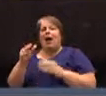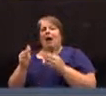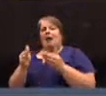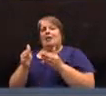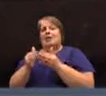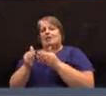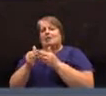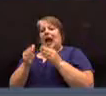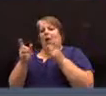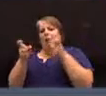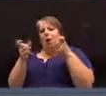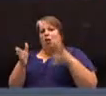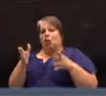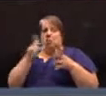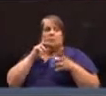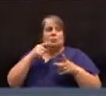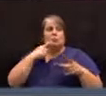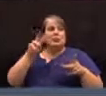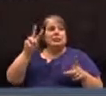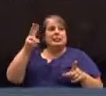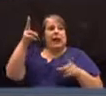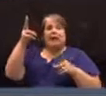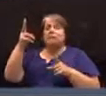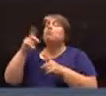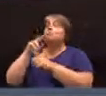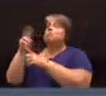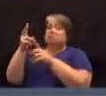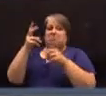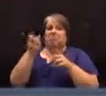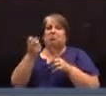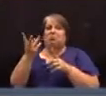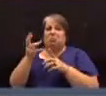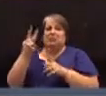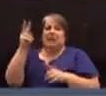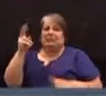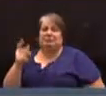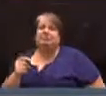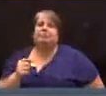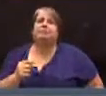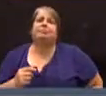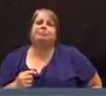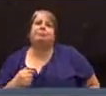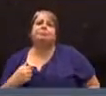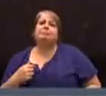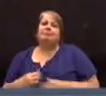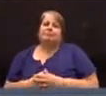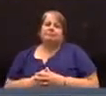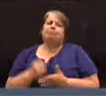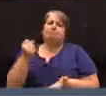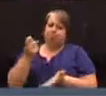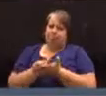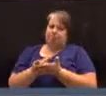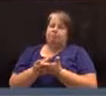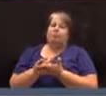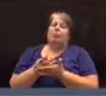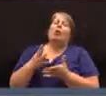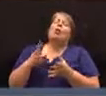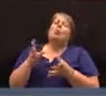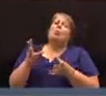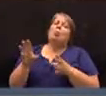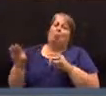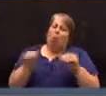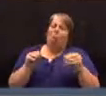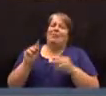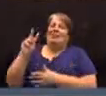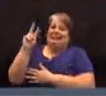Is there a second to Mr. Agave's motion? Second. It has been moved and seconded to